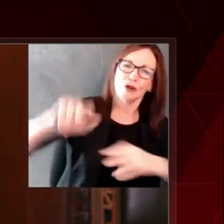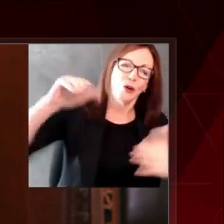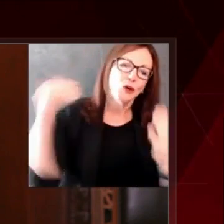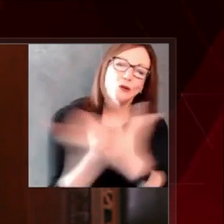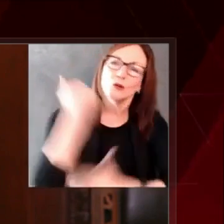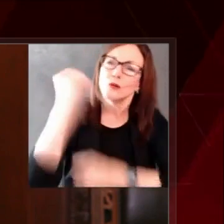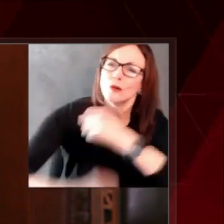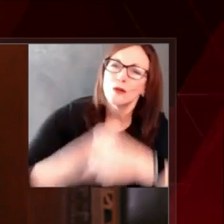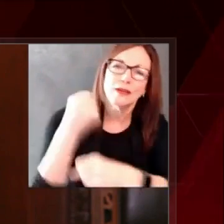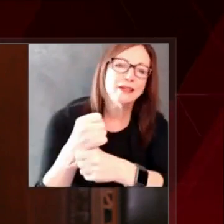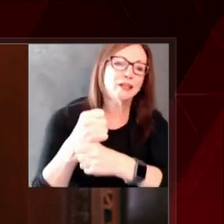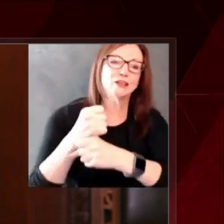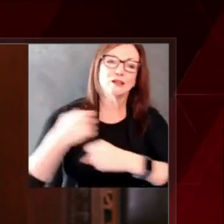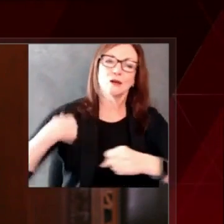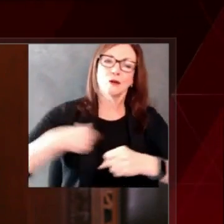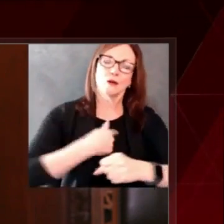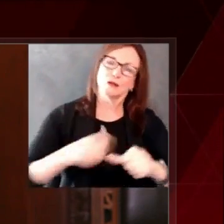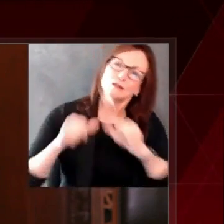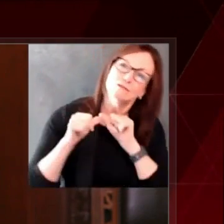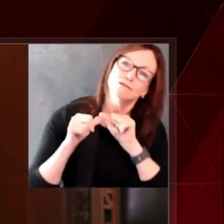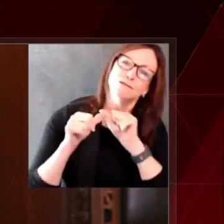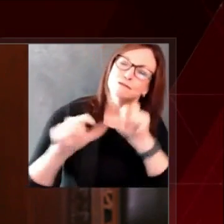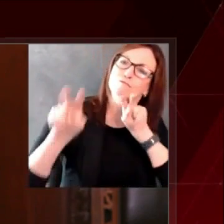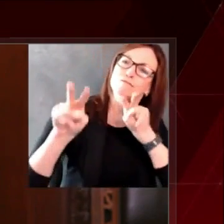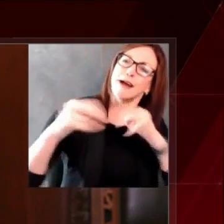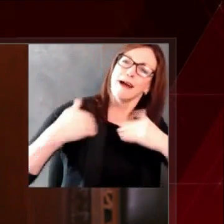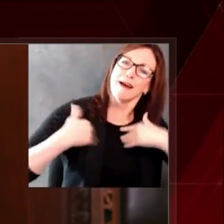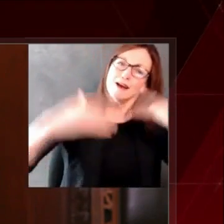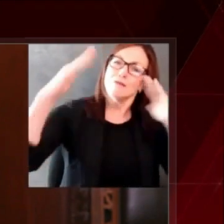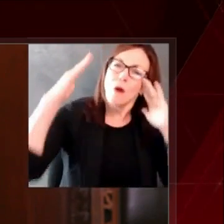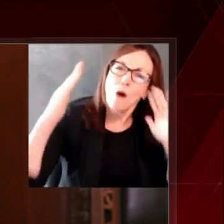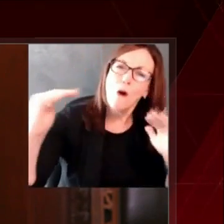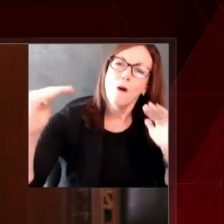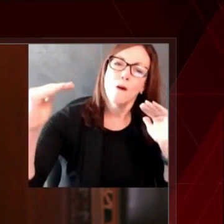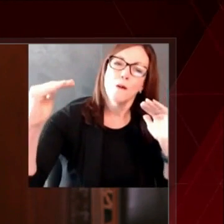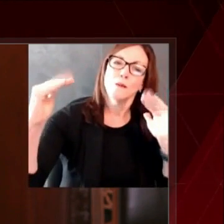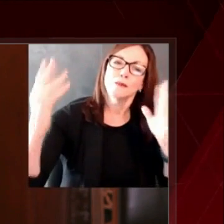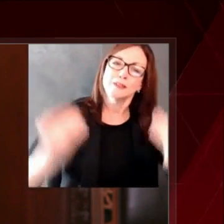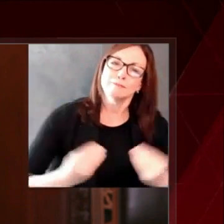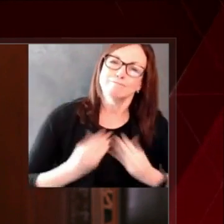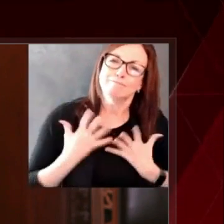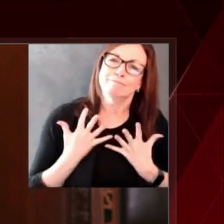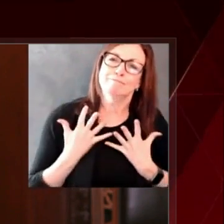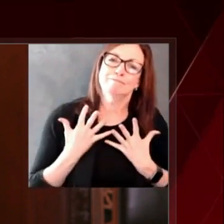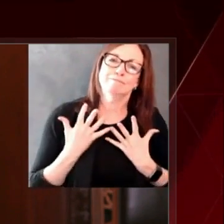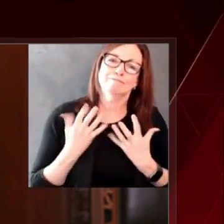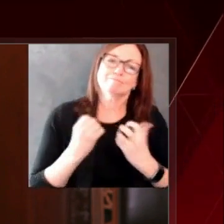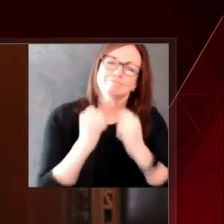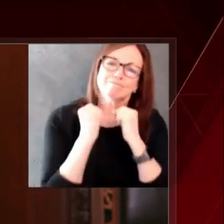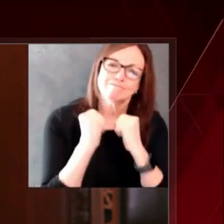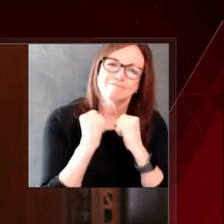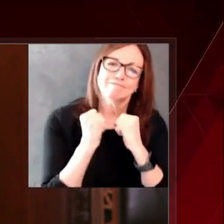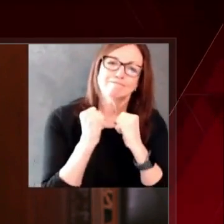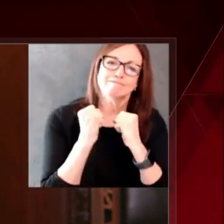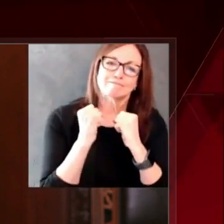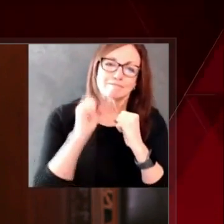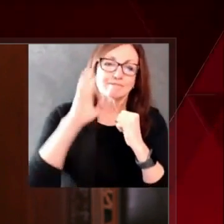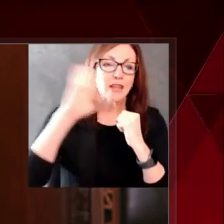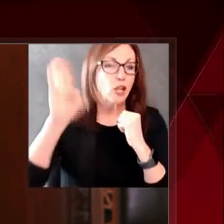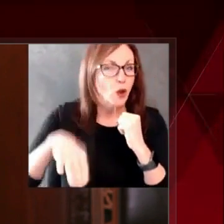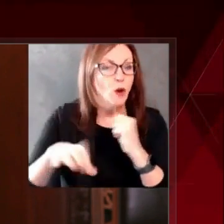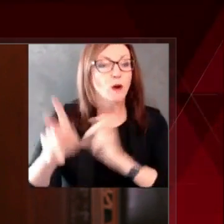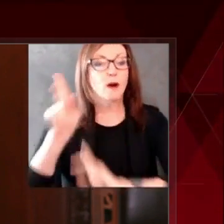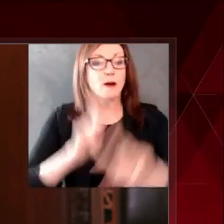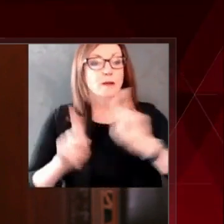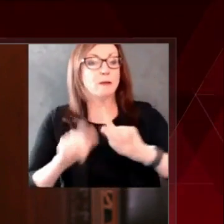opportunities around the corner, this time of year can be difficult for many. Wisconsinites across our state and country have